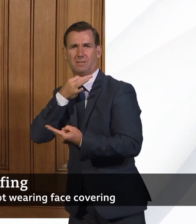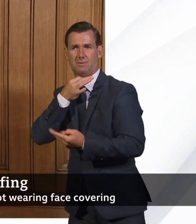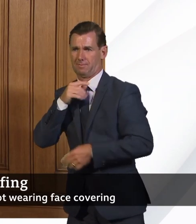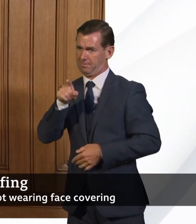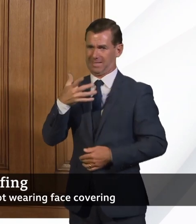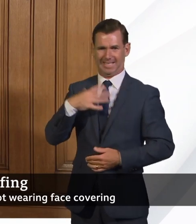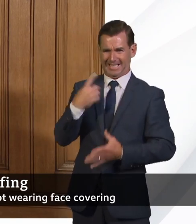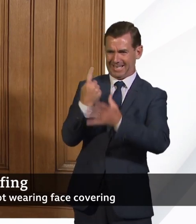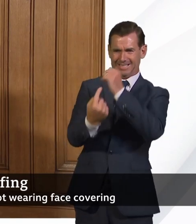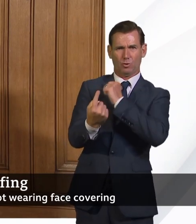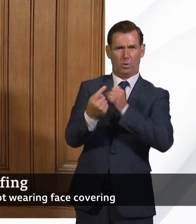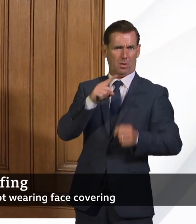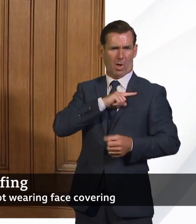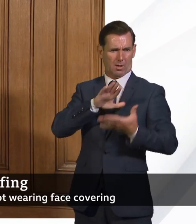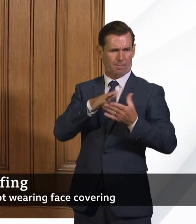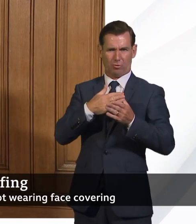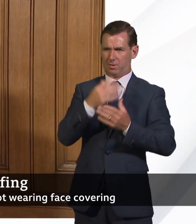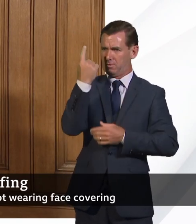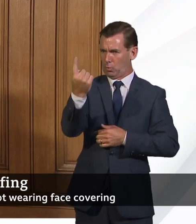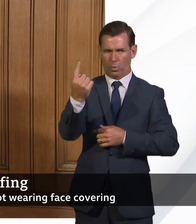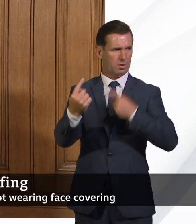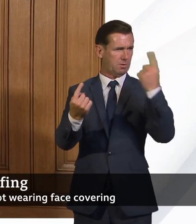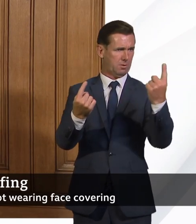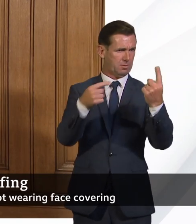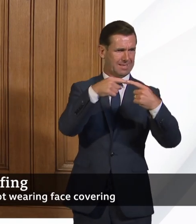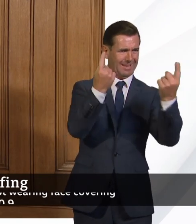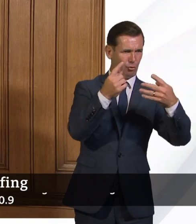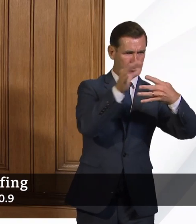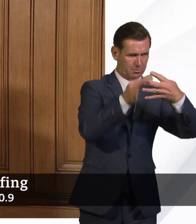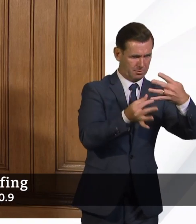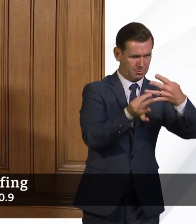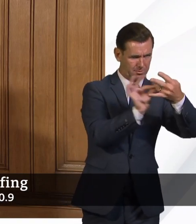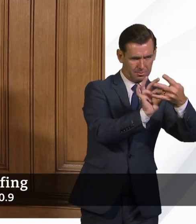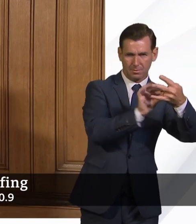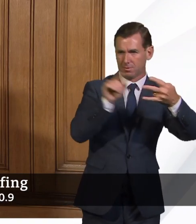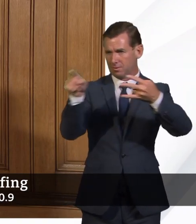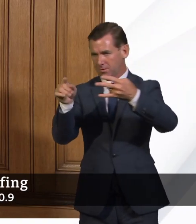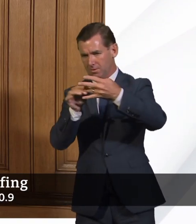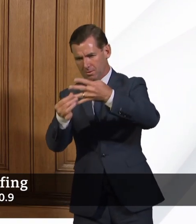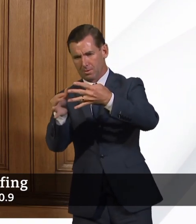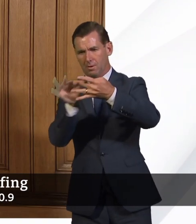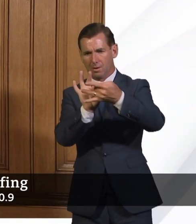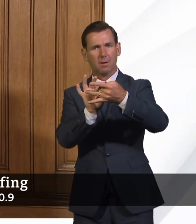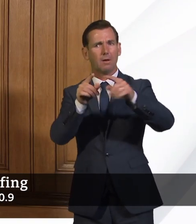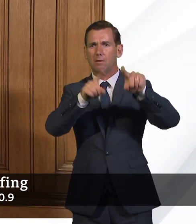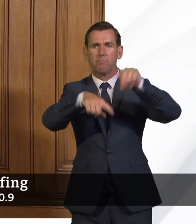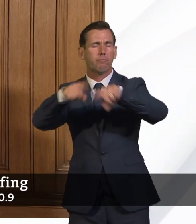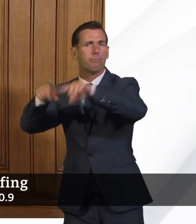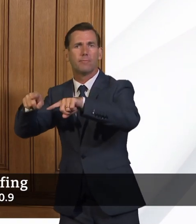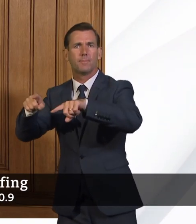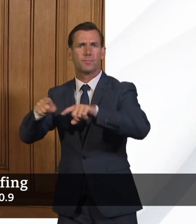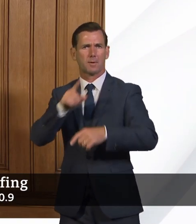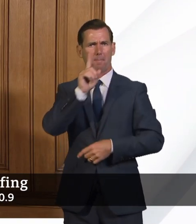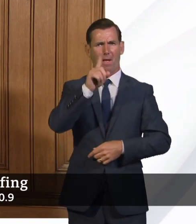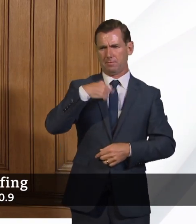because individual circumstances are different and individual risks are different. But we have worked with groups outside the NHS to